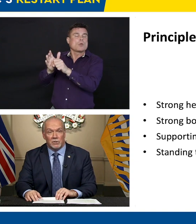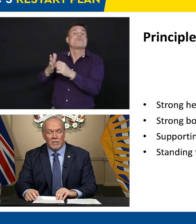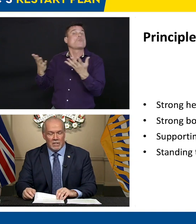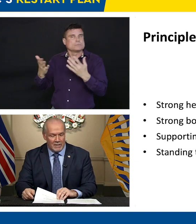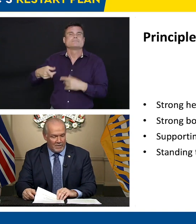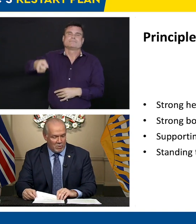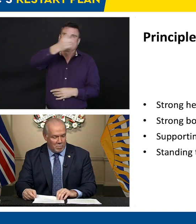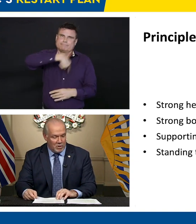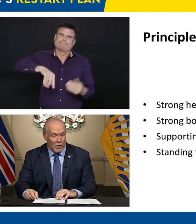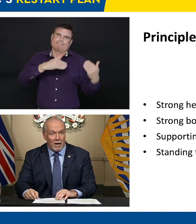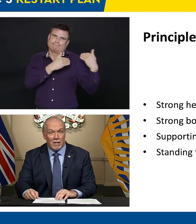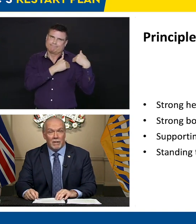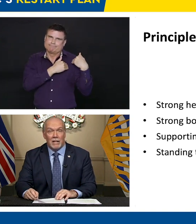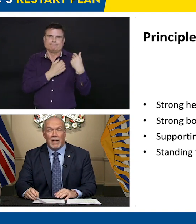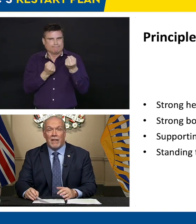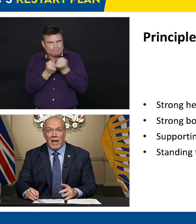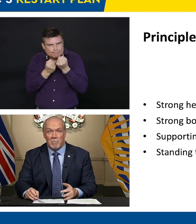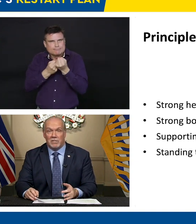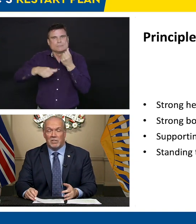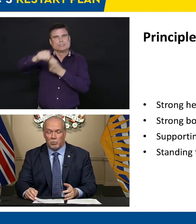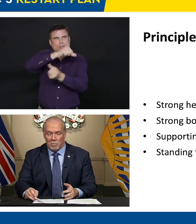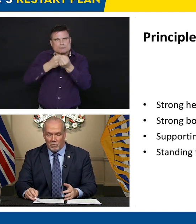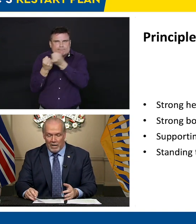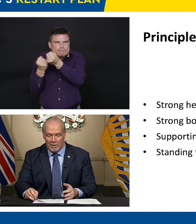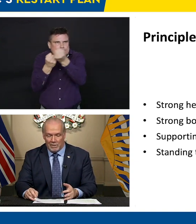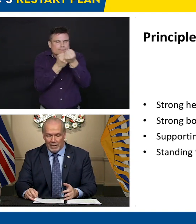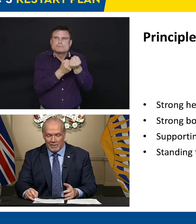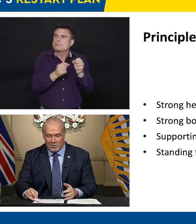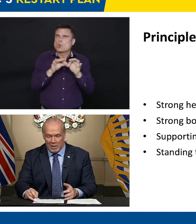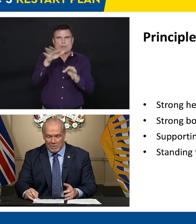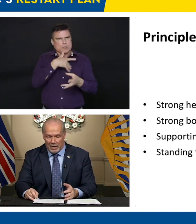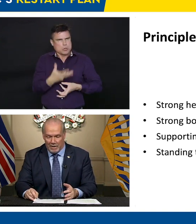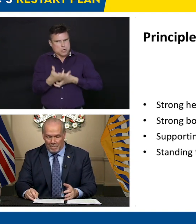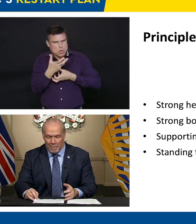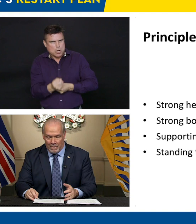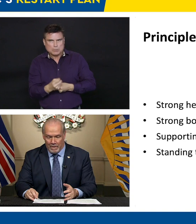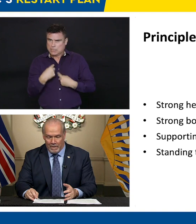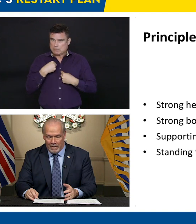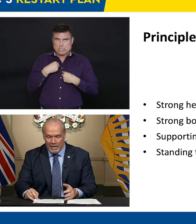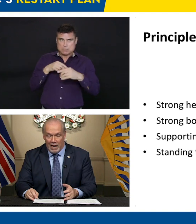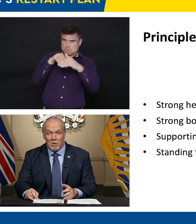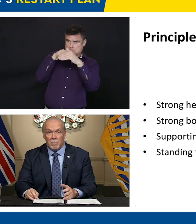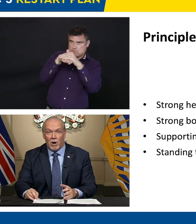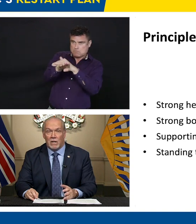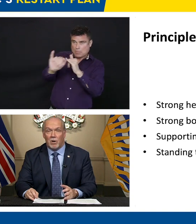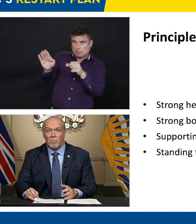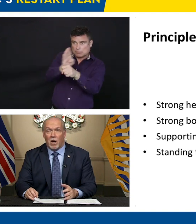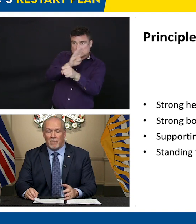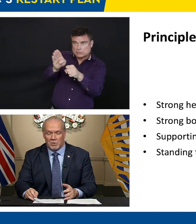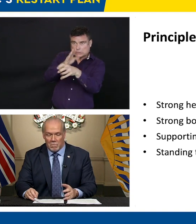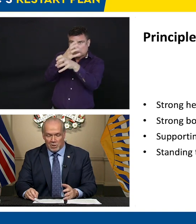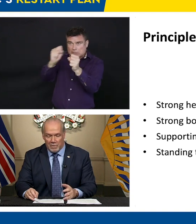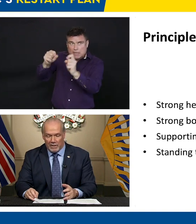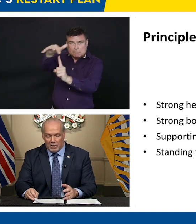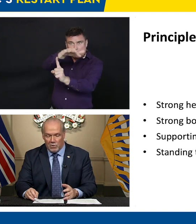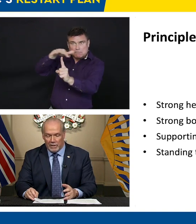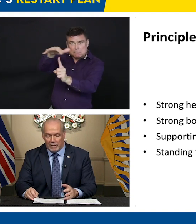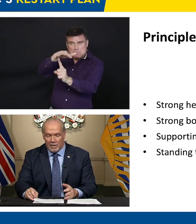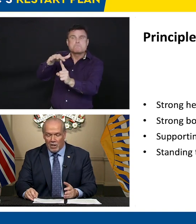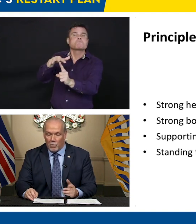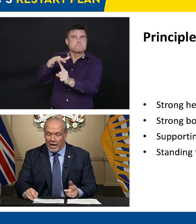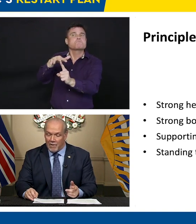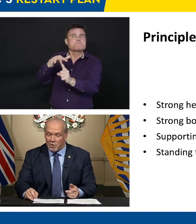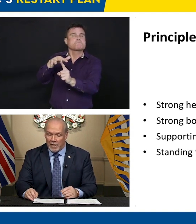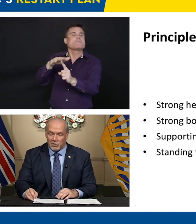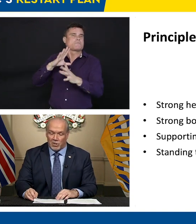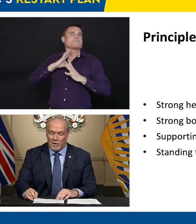their doors that they will be well and that business will be well at the same time. Every part of our province must be included.